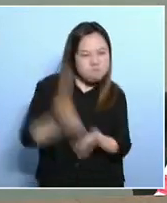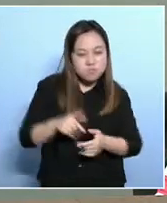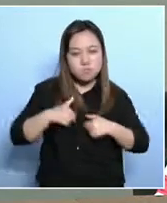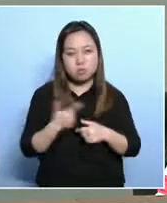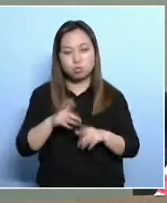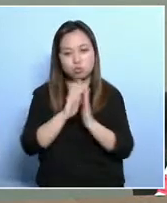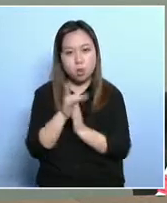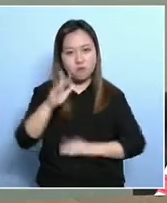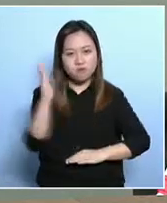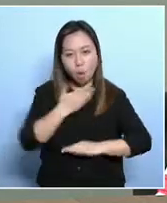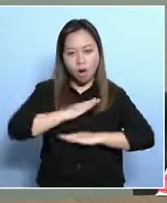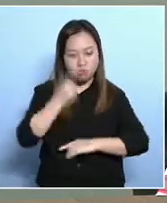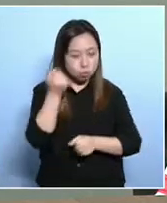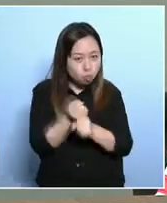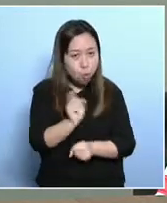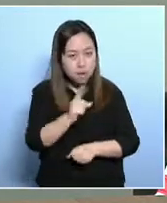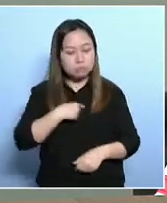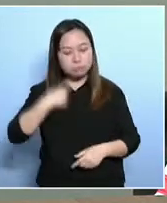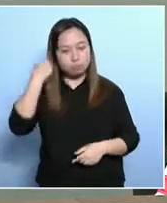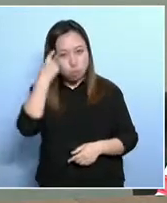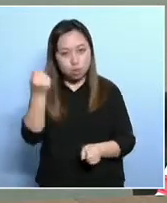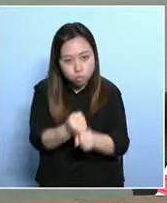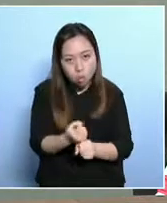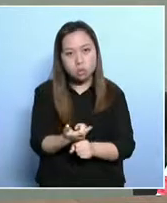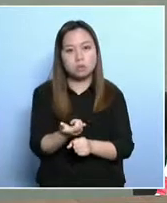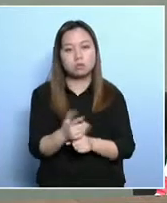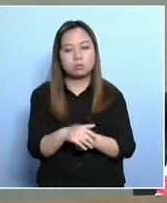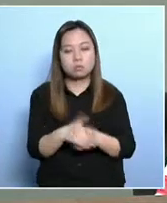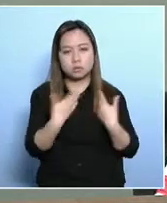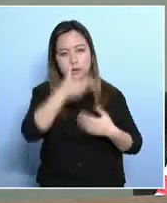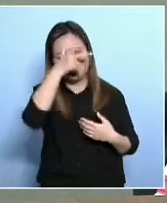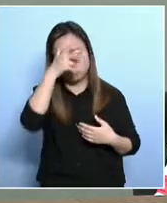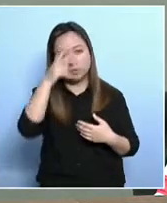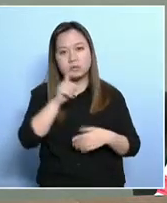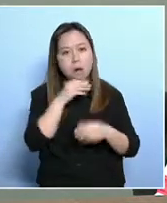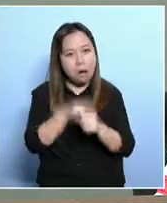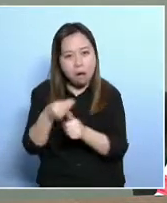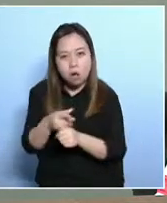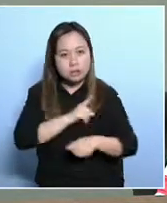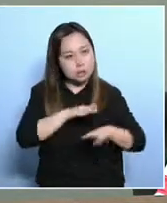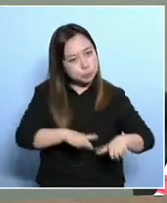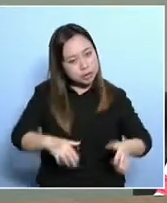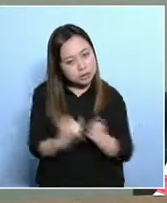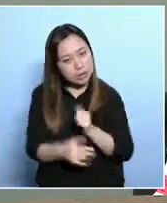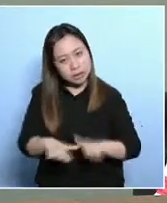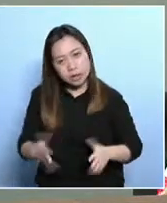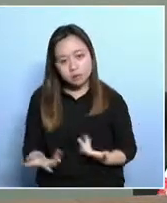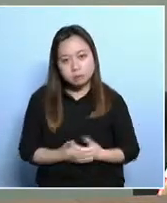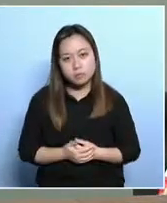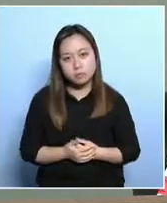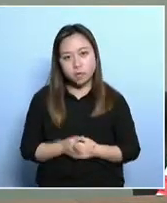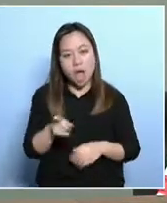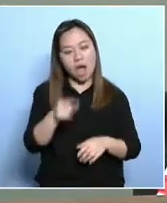is lacking. There is no determination. Now, the officials also